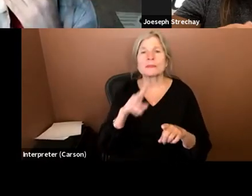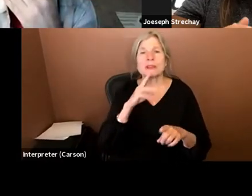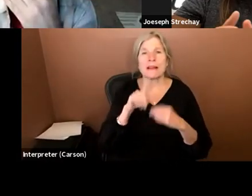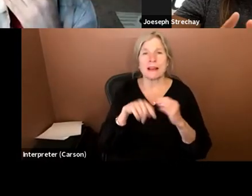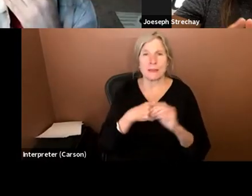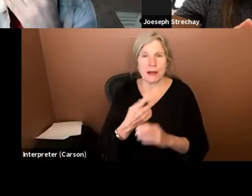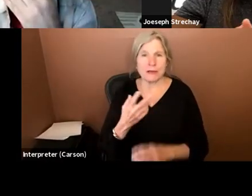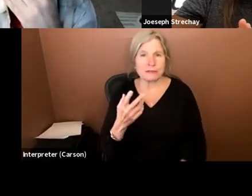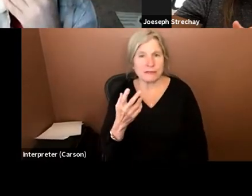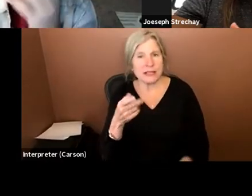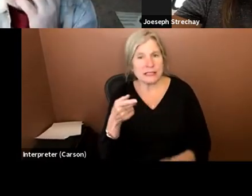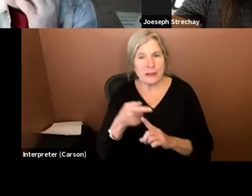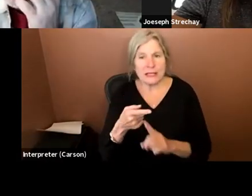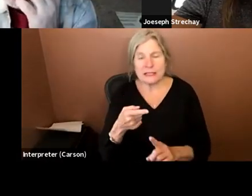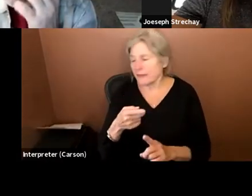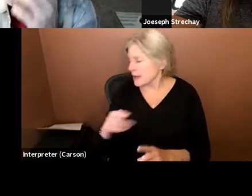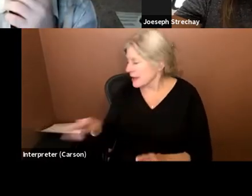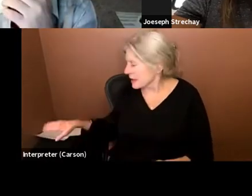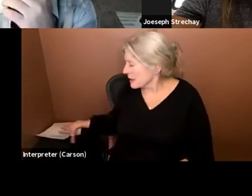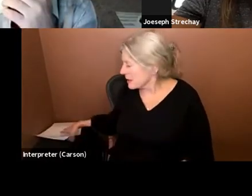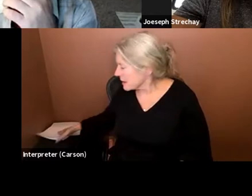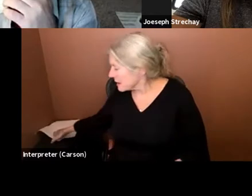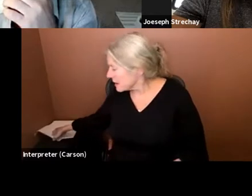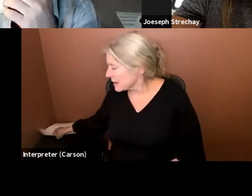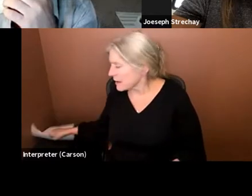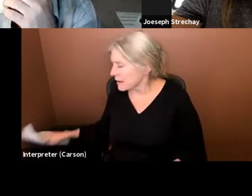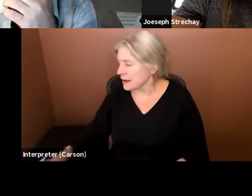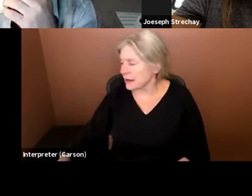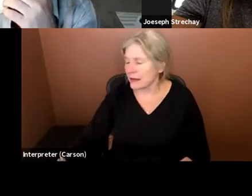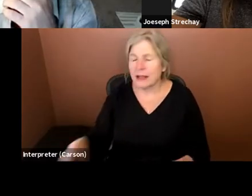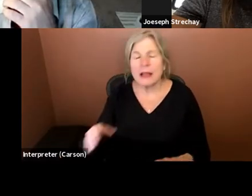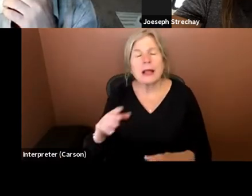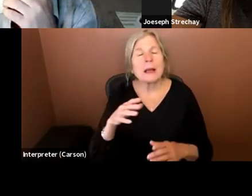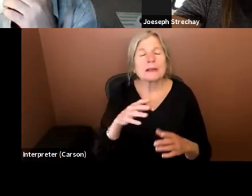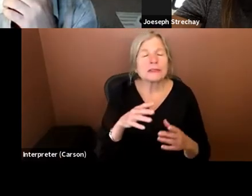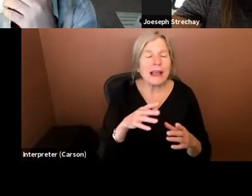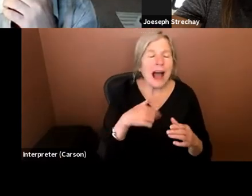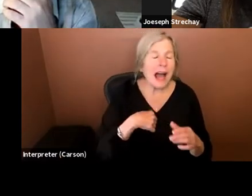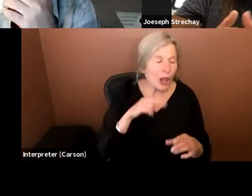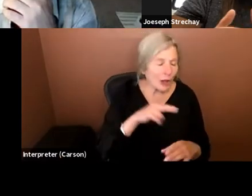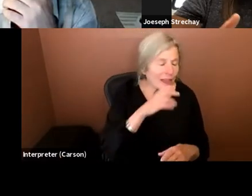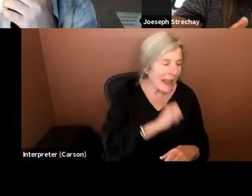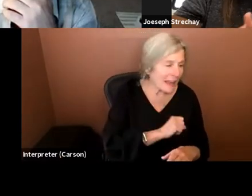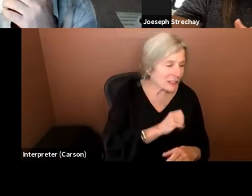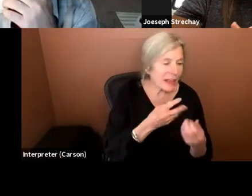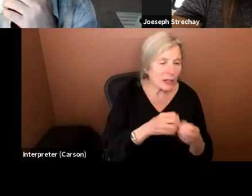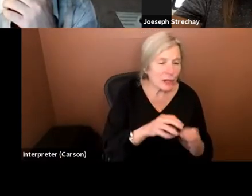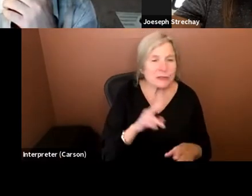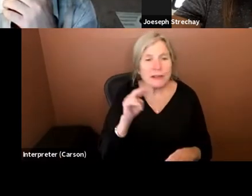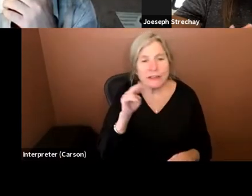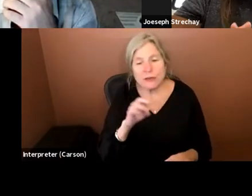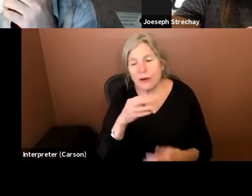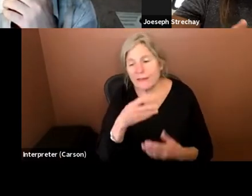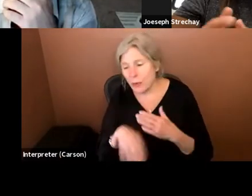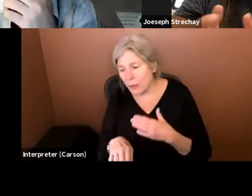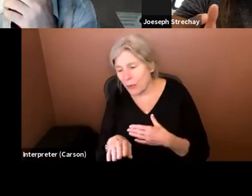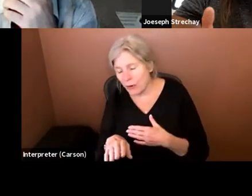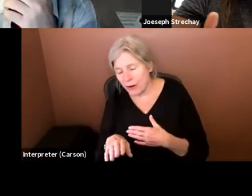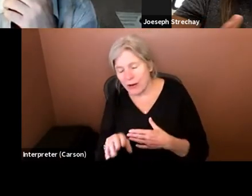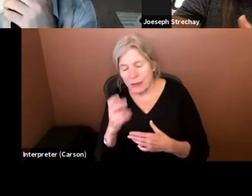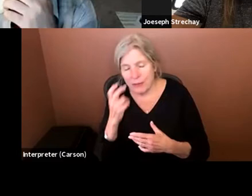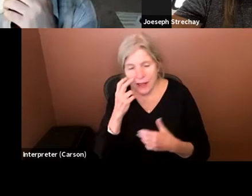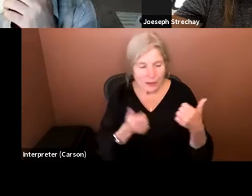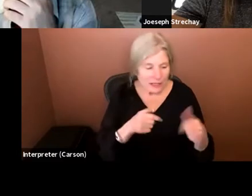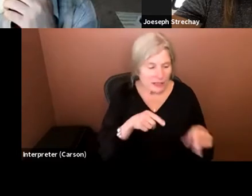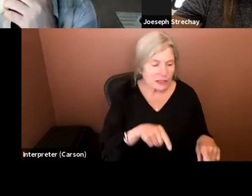about a specific portrayal, I look at the age of vision loss. If they lose their vision, uh, or if they were born blind, I look at